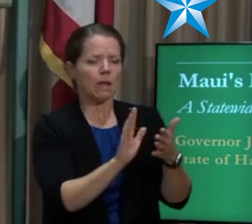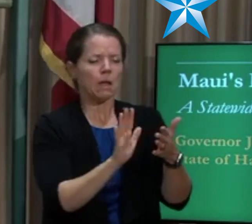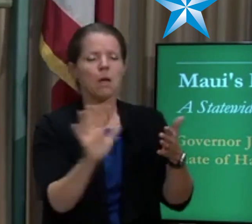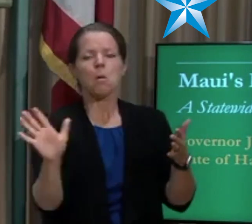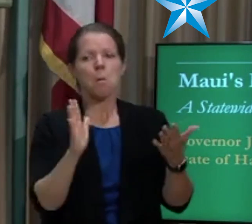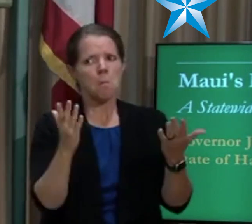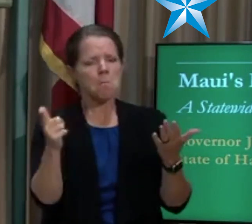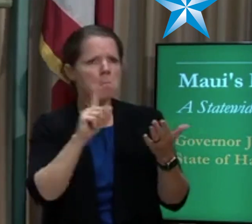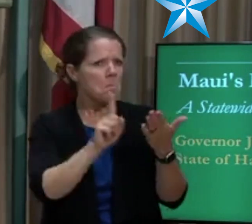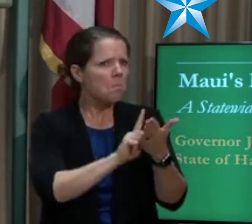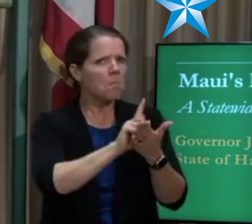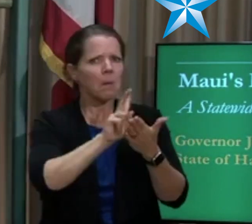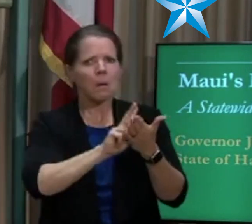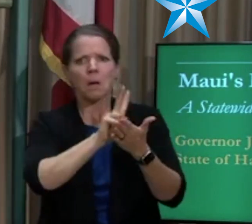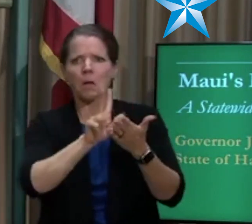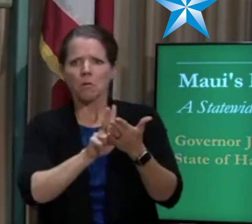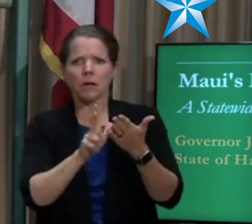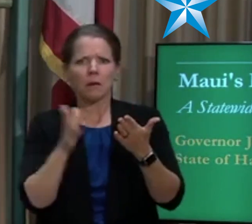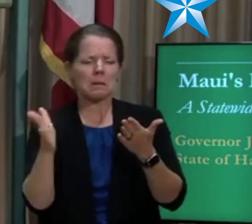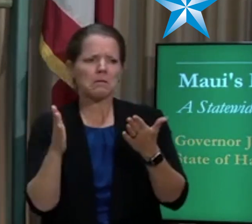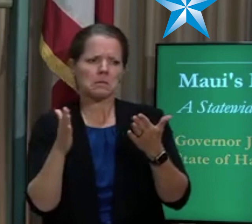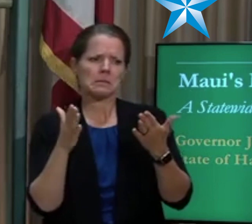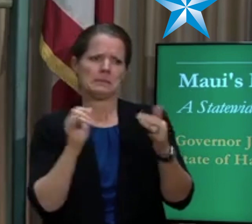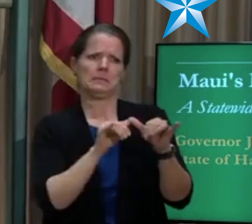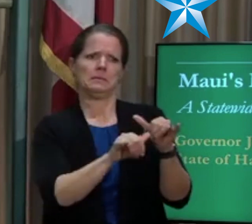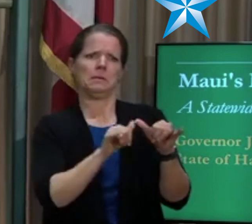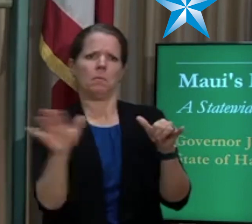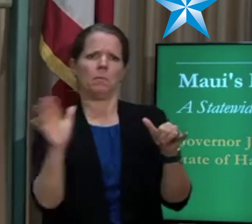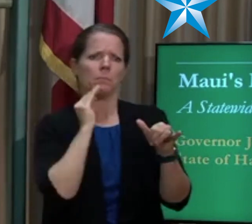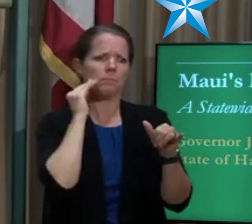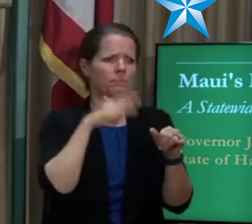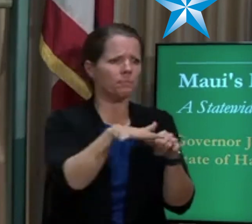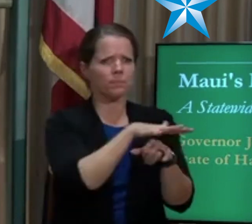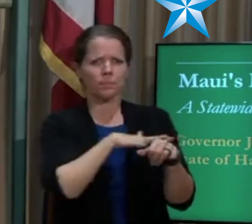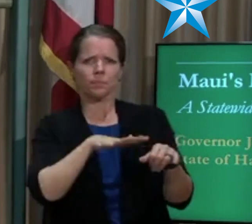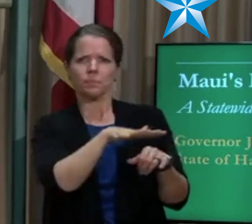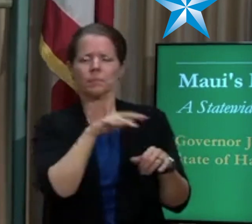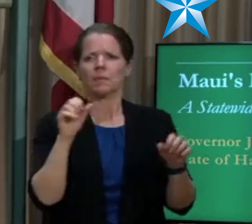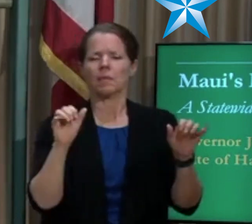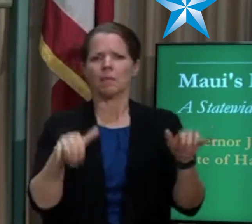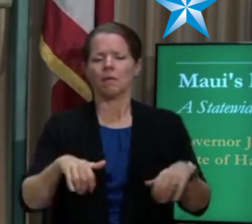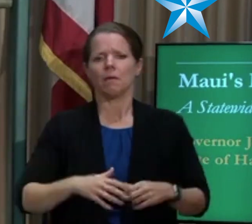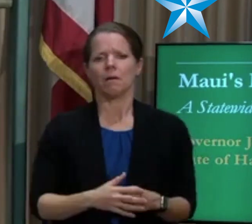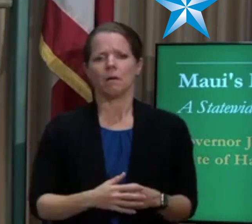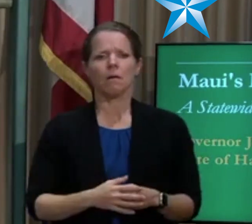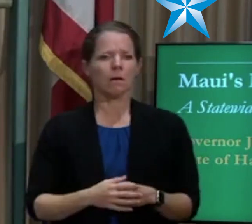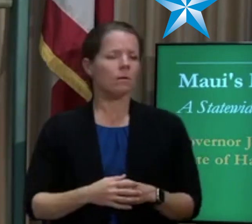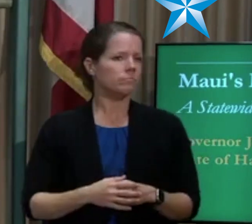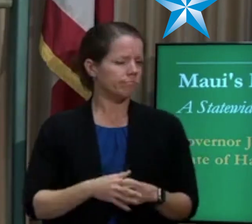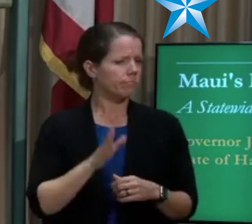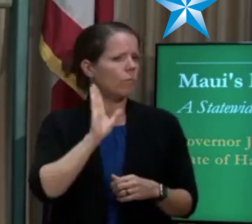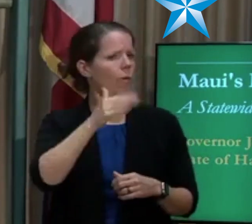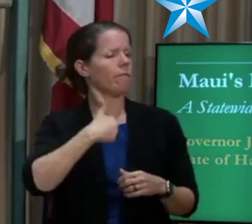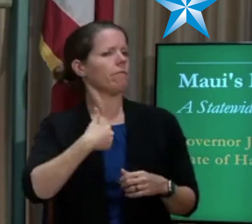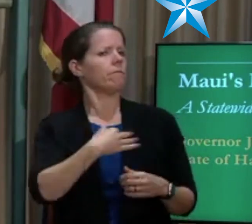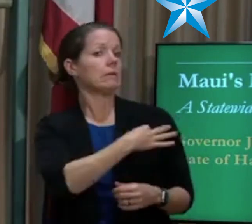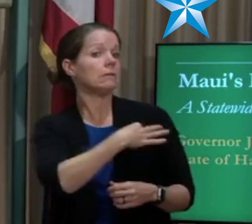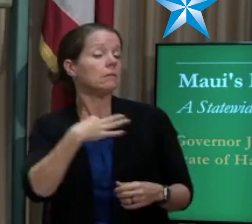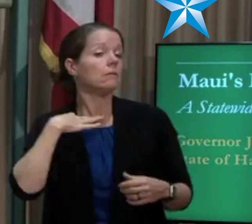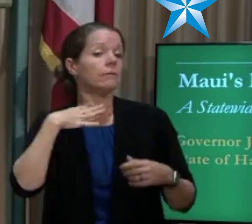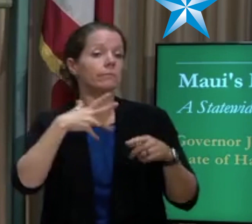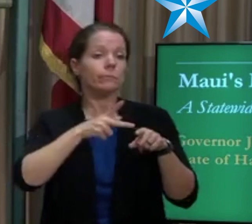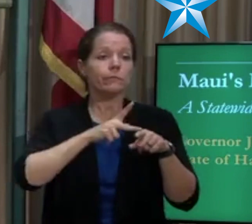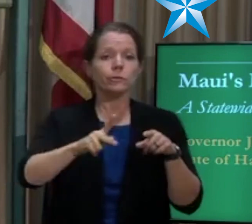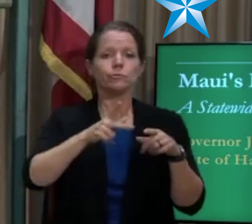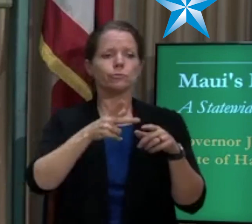through. In a discussion last week, they did talk about having some support from county personnel professionals to help people